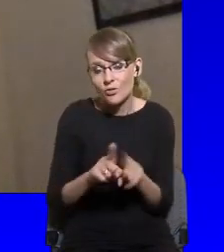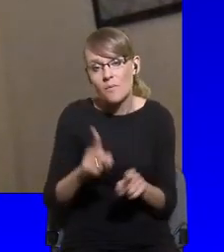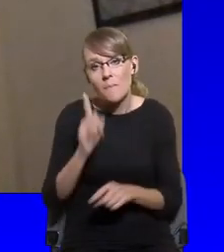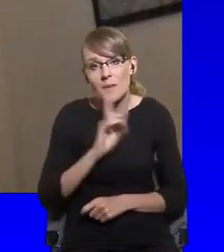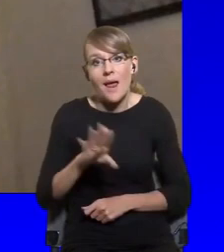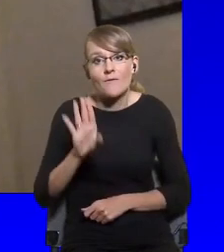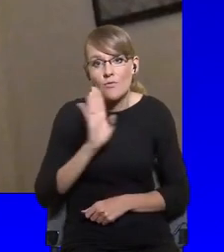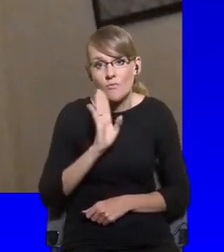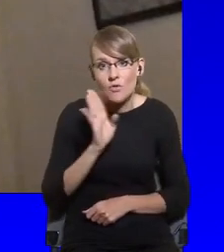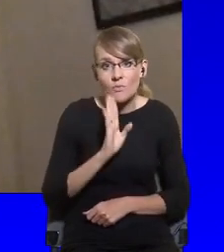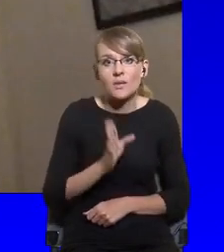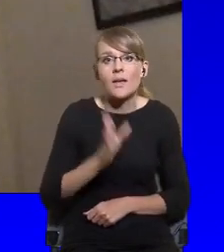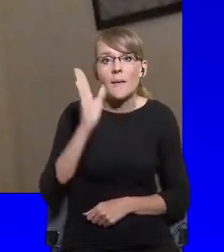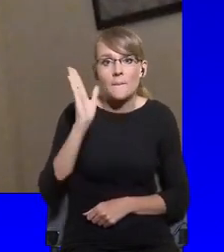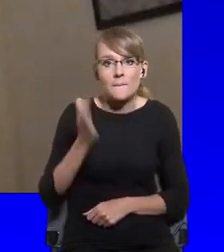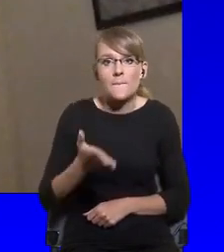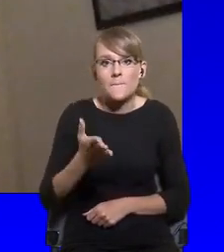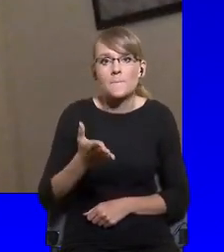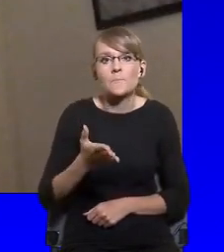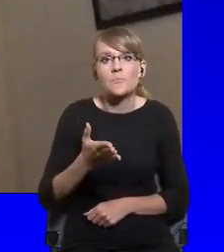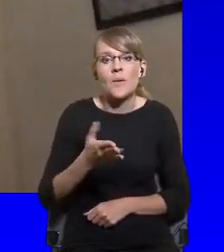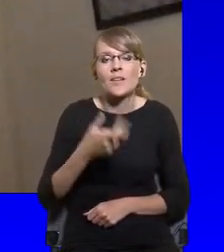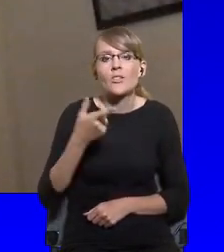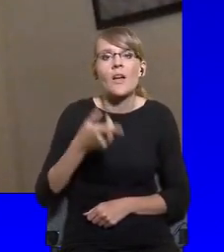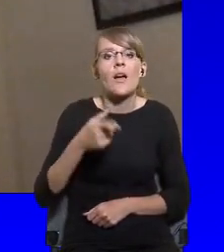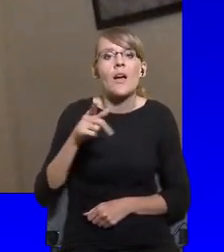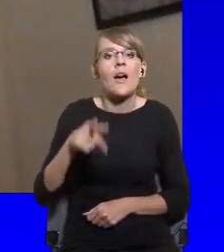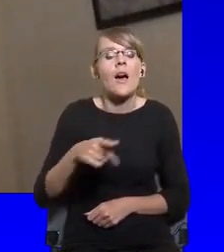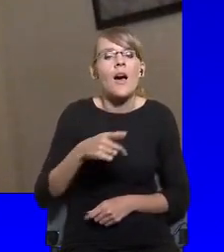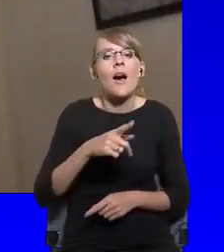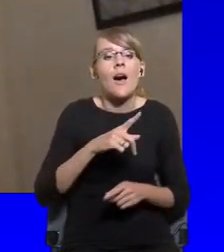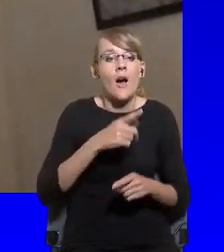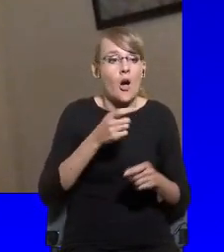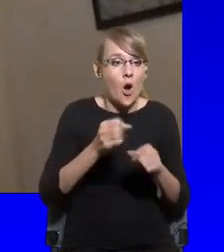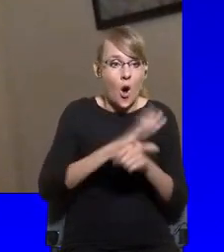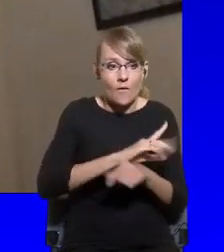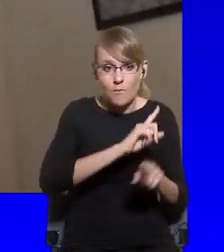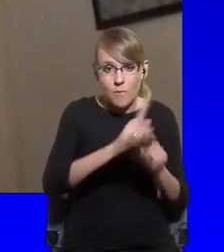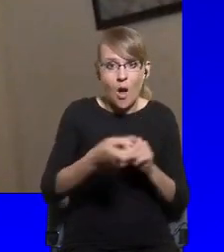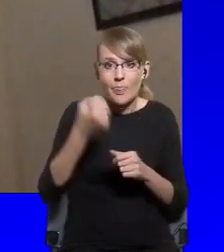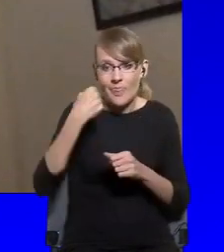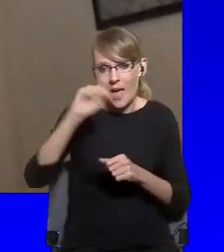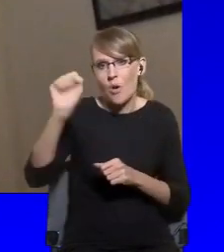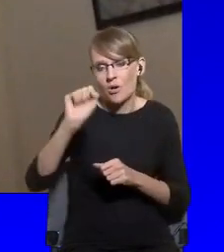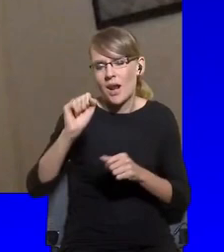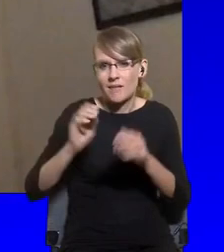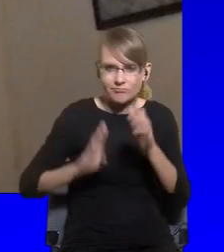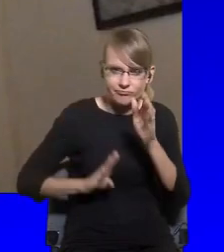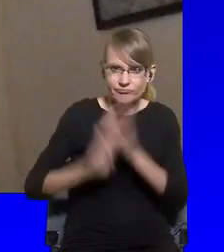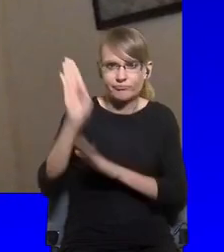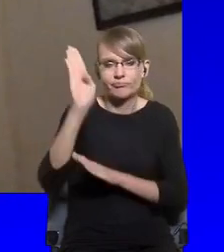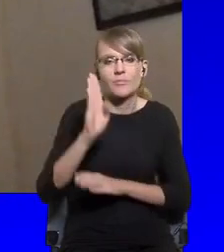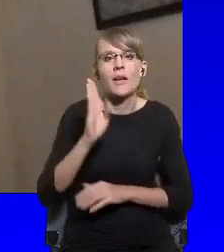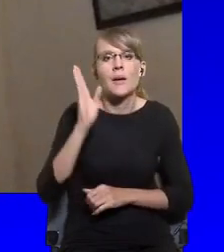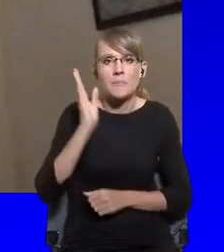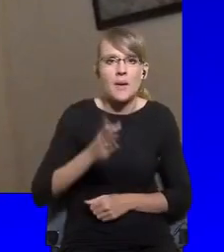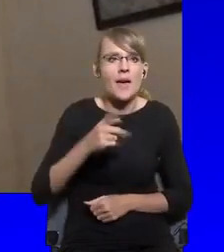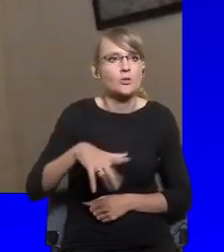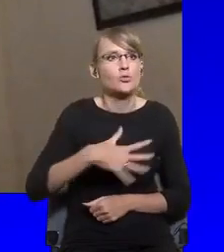the crisis ends up creating a bigger sense of interdependence amongst people